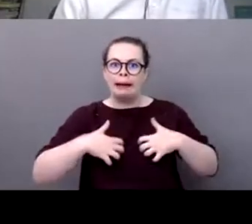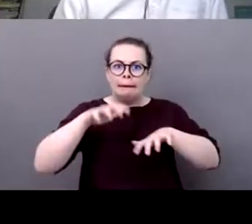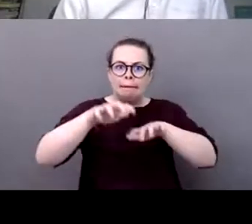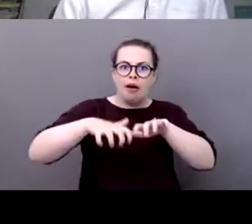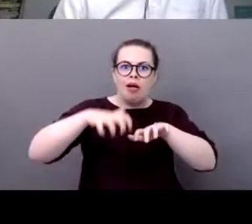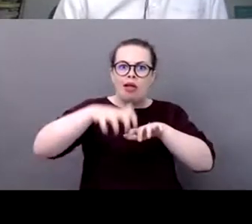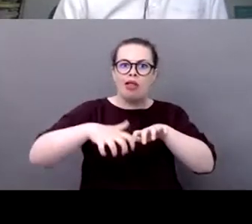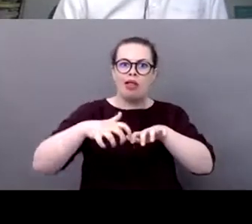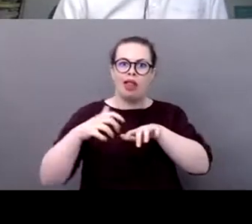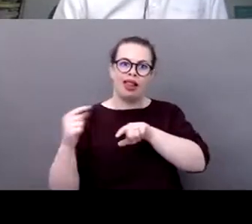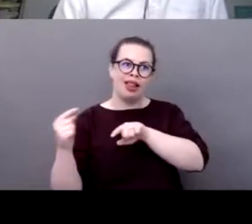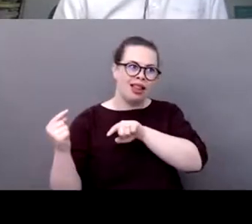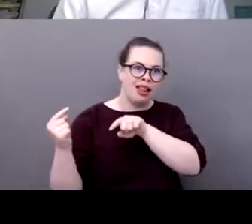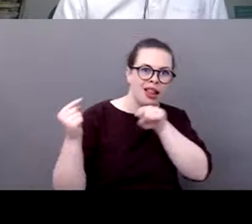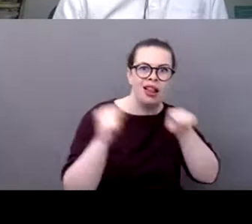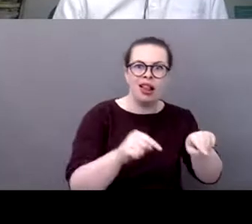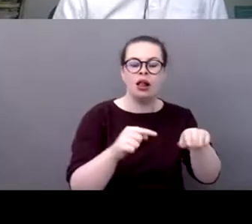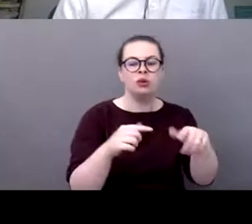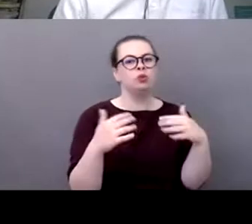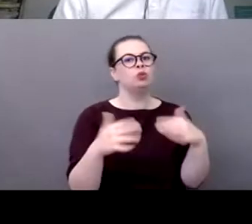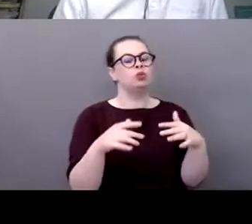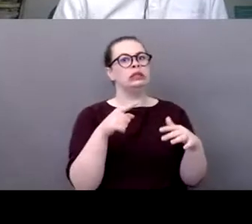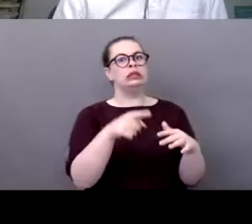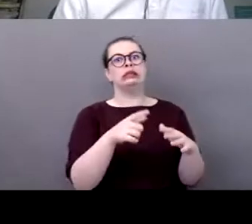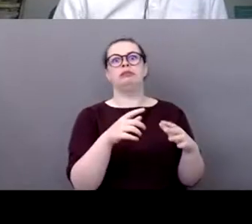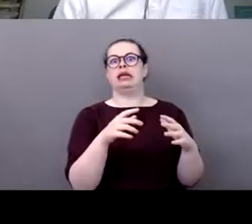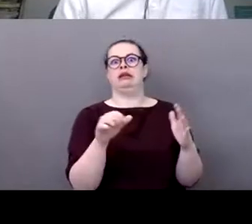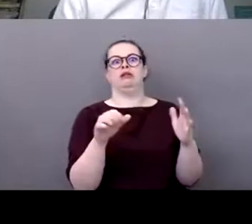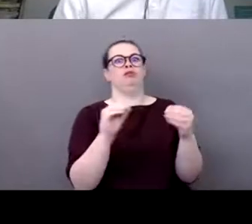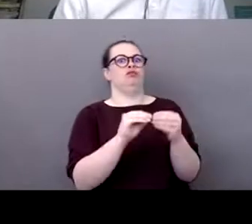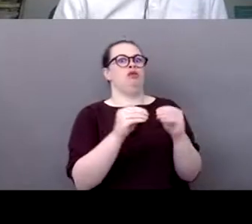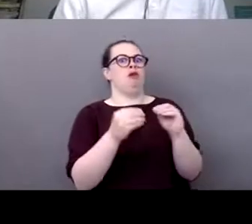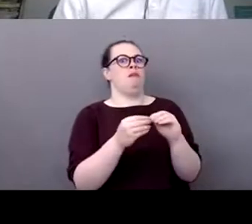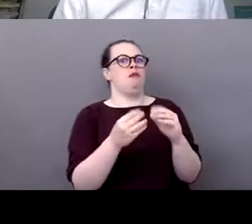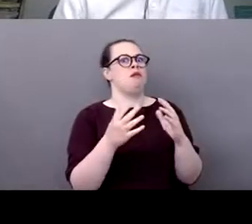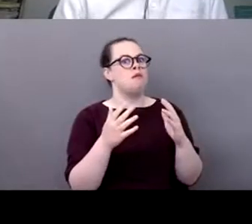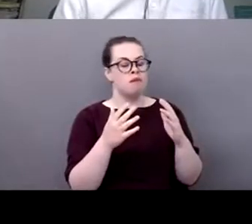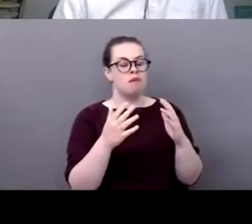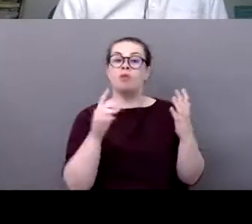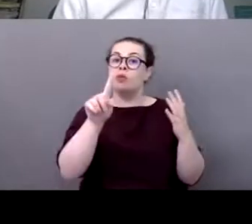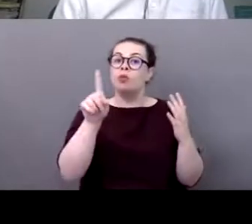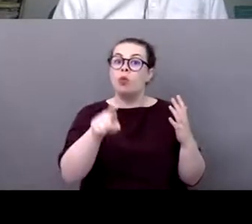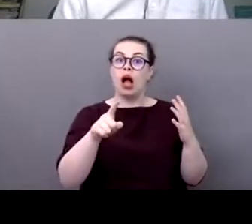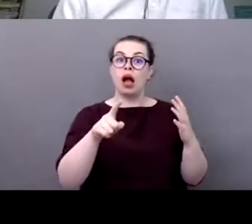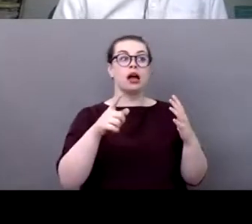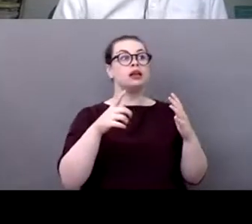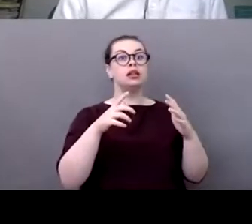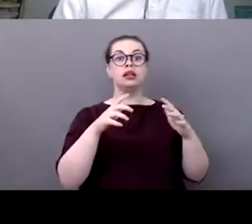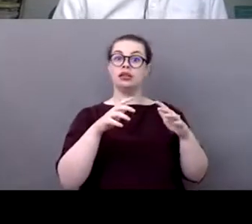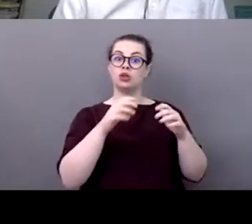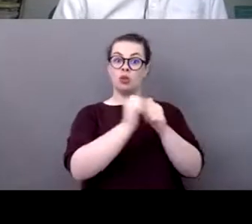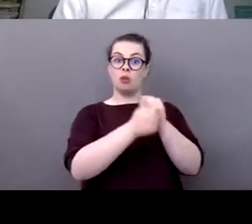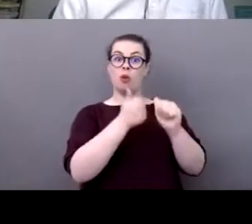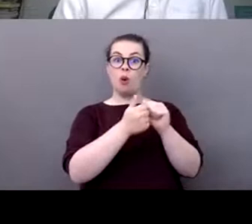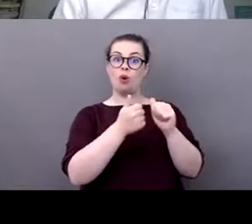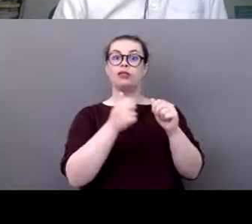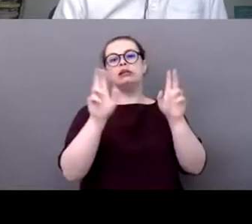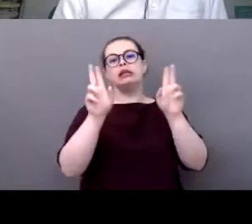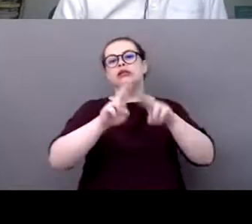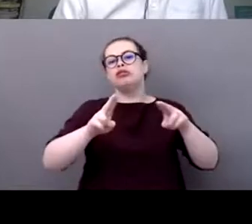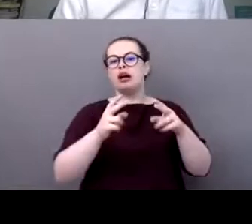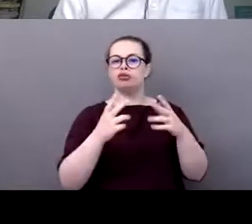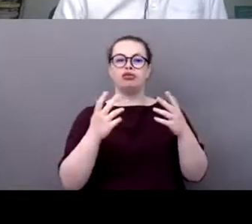but a number of sports have an issue of bringing you know invasive species to you know different areas especially in international events